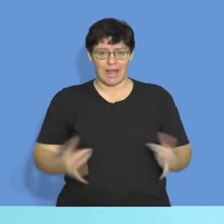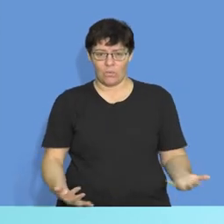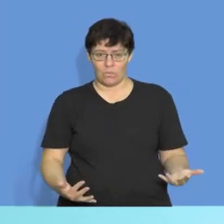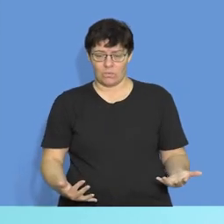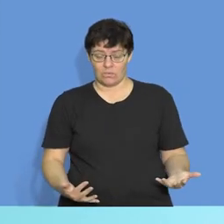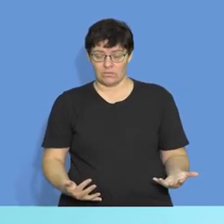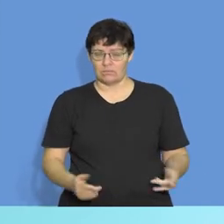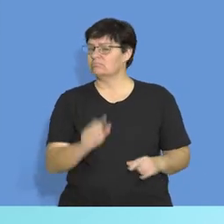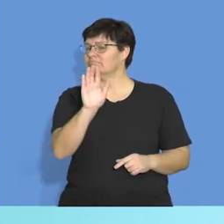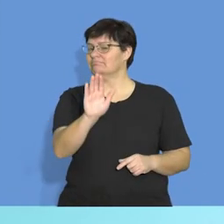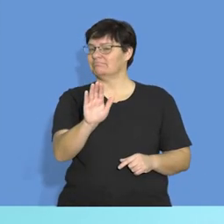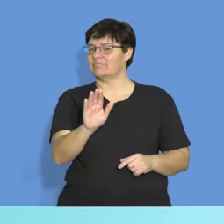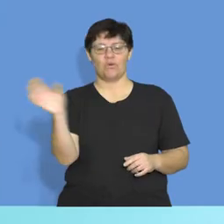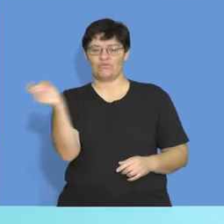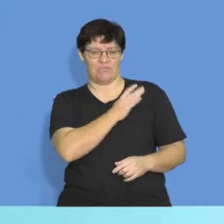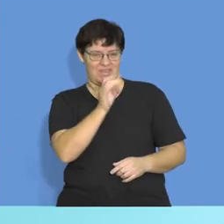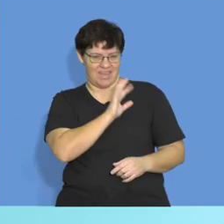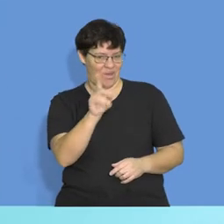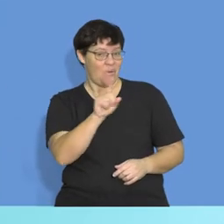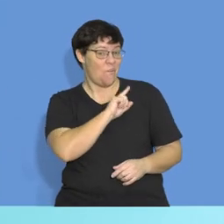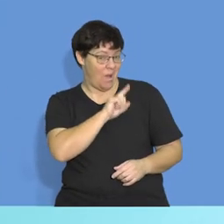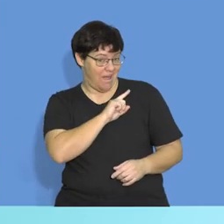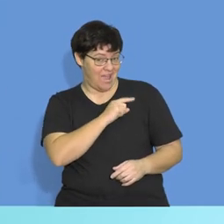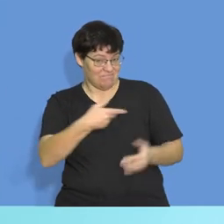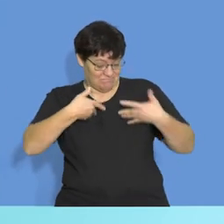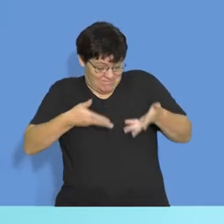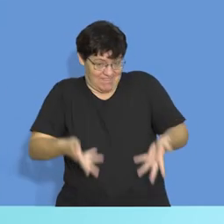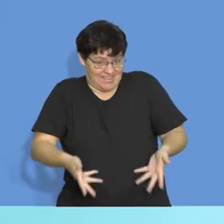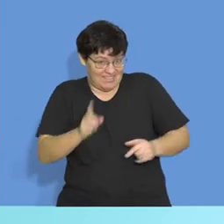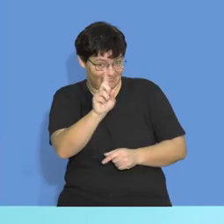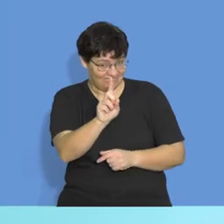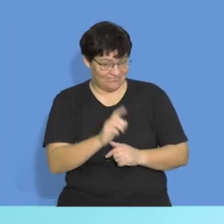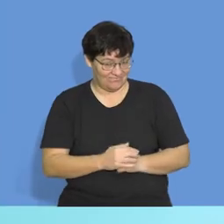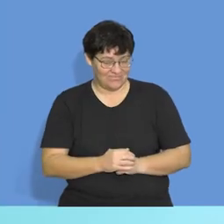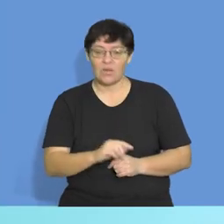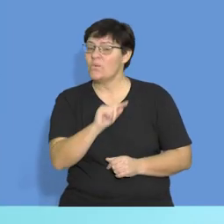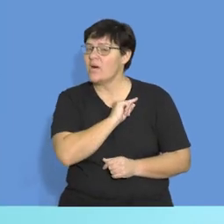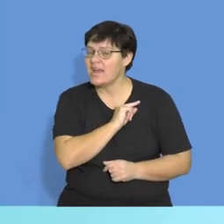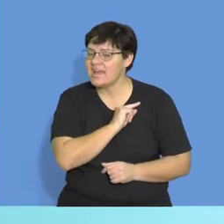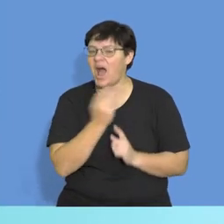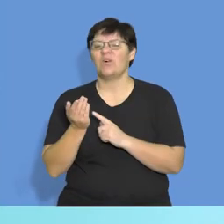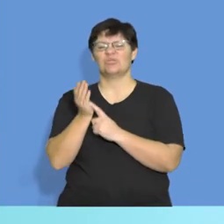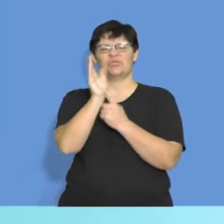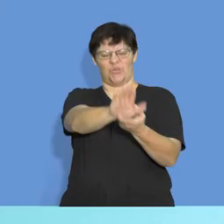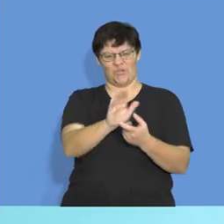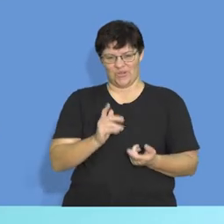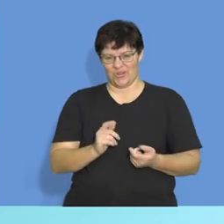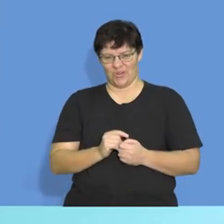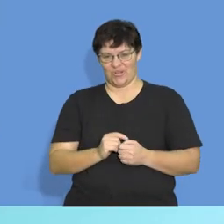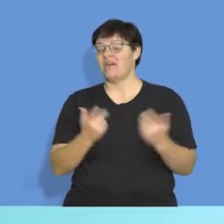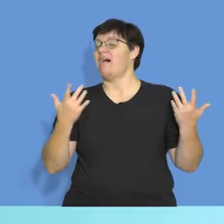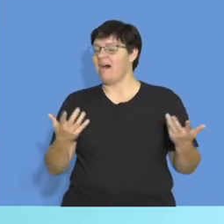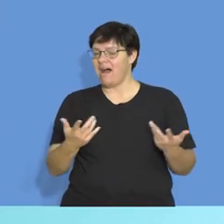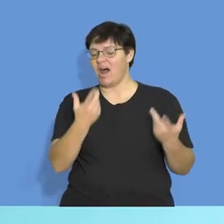But like we say, don't fear when a shrift is near. Because I'm going to show you how you go about